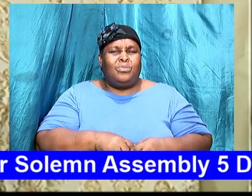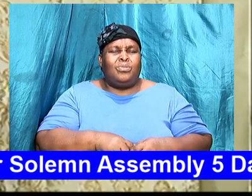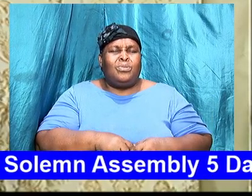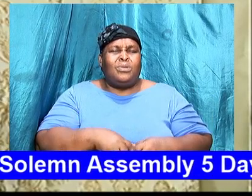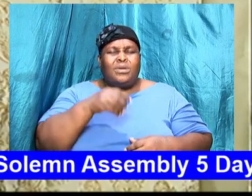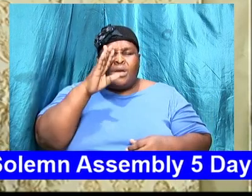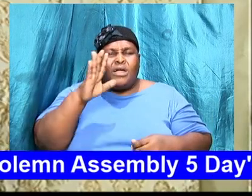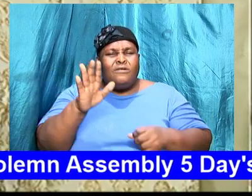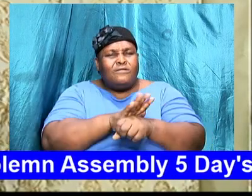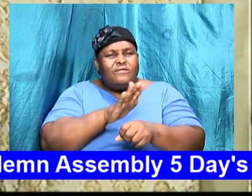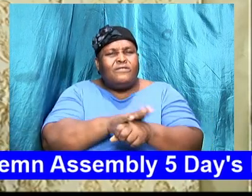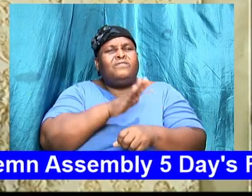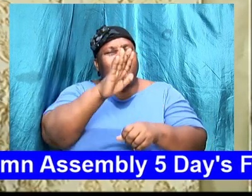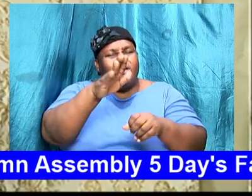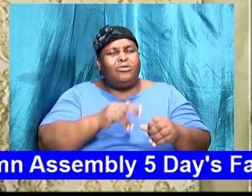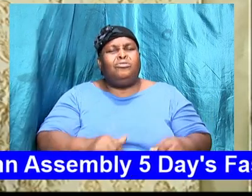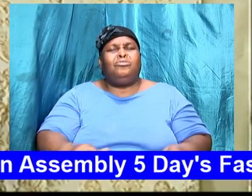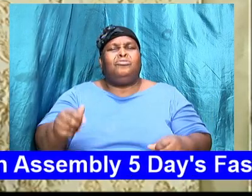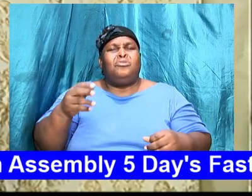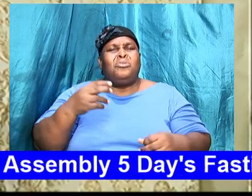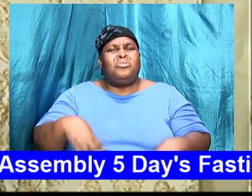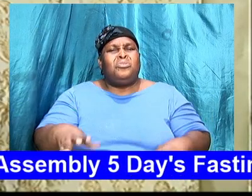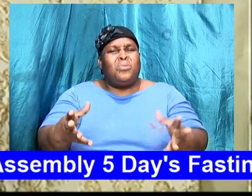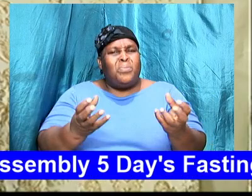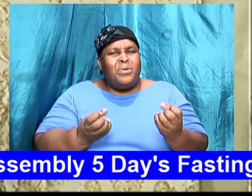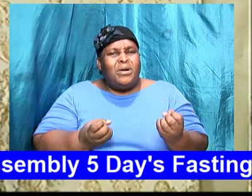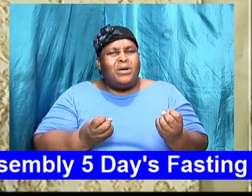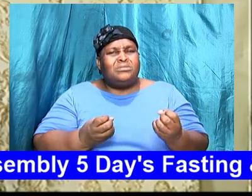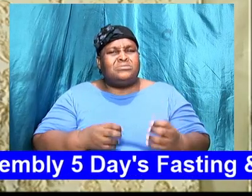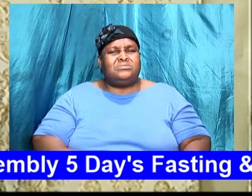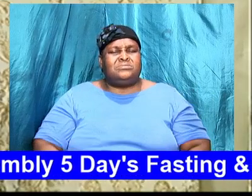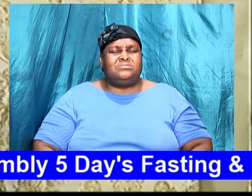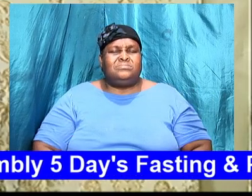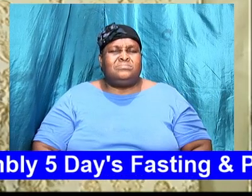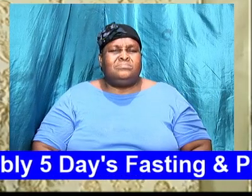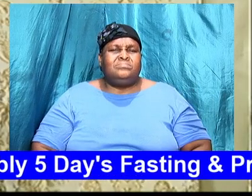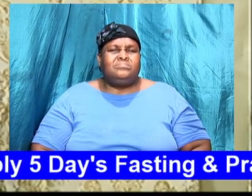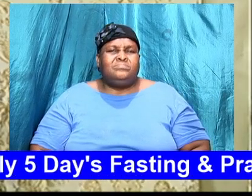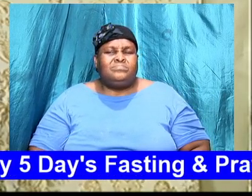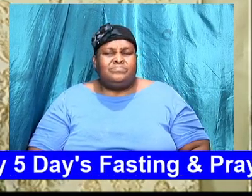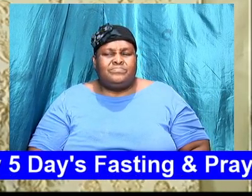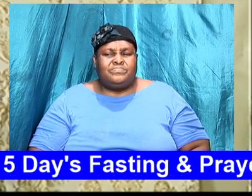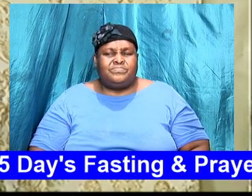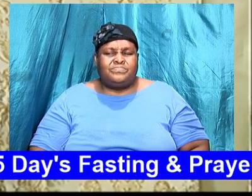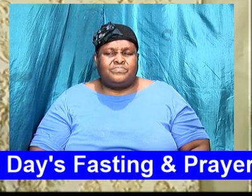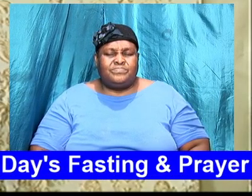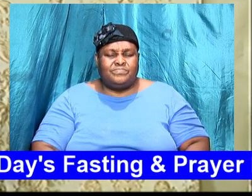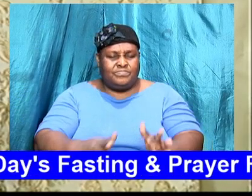us look now at Isaiah 40 and 31.